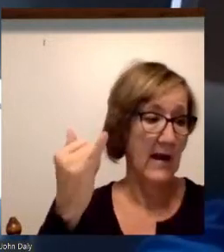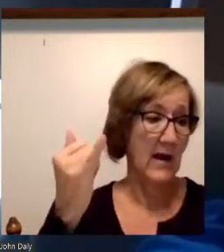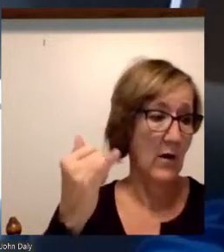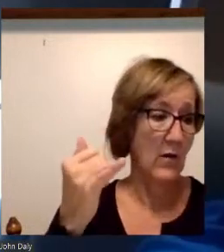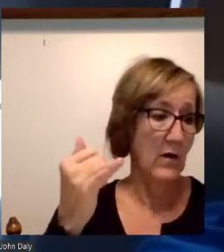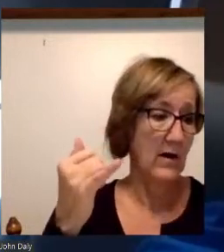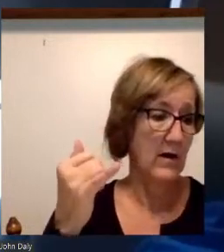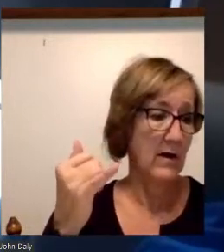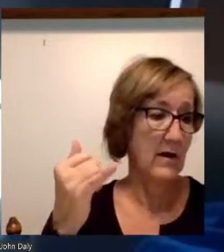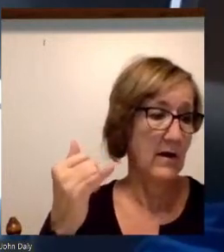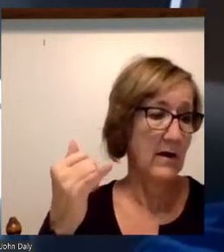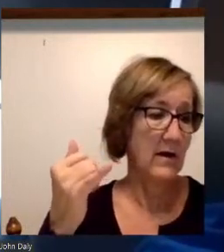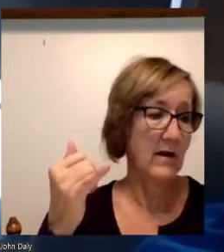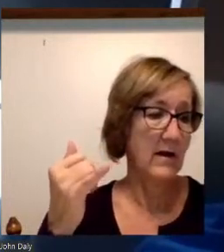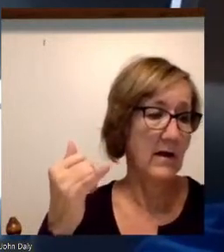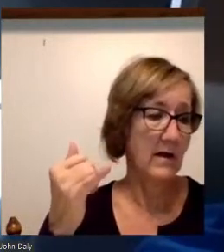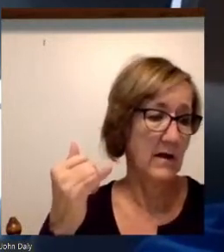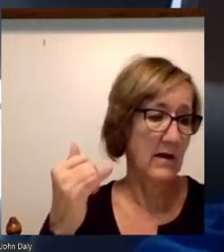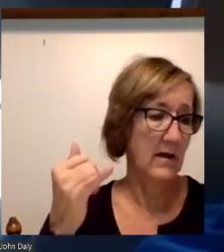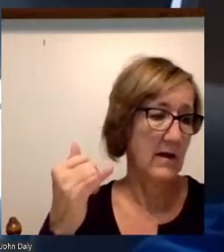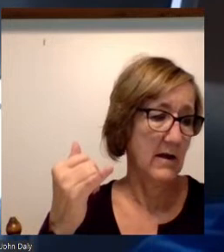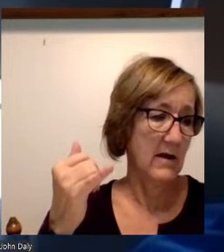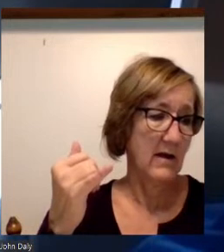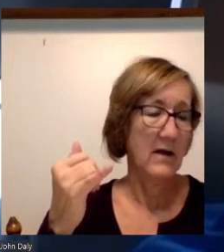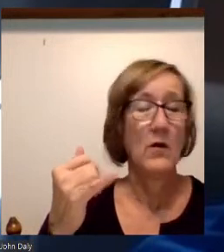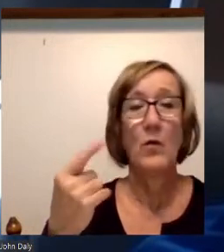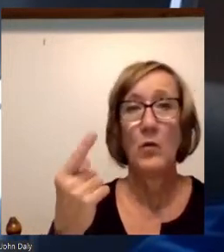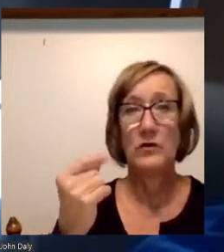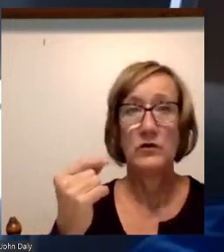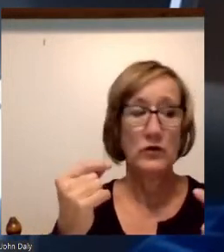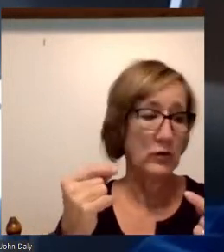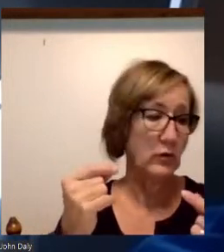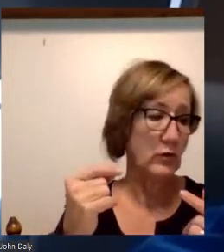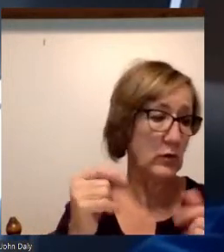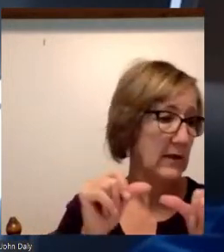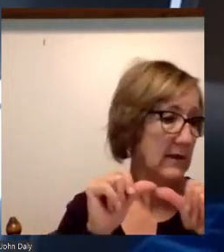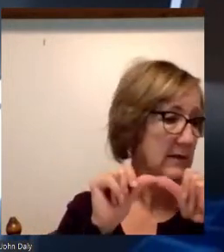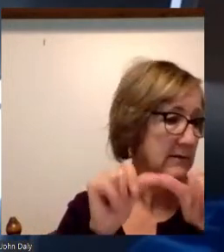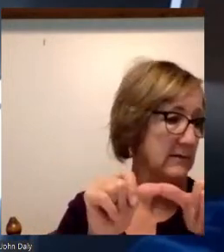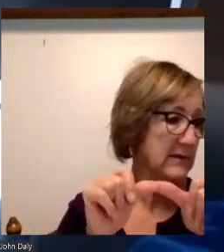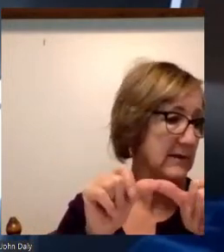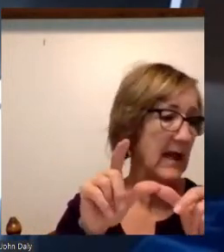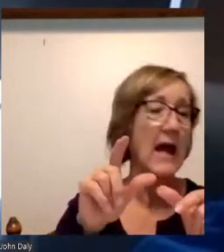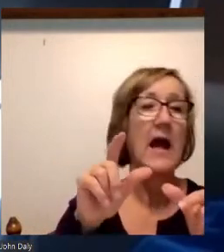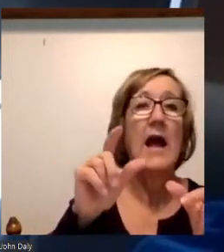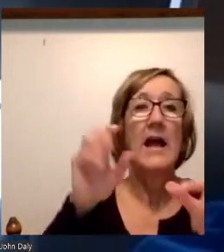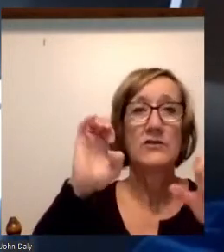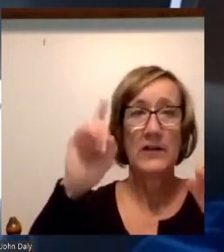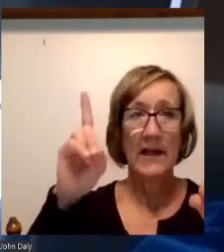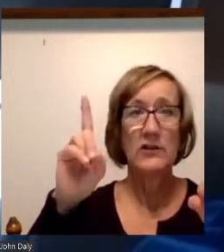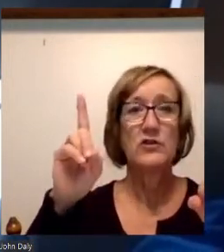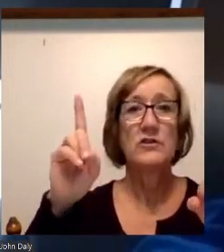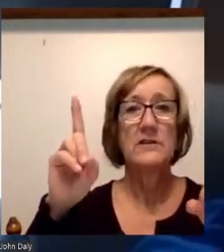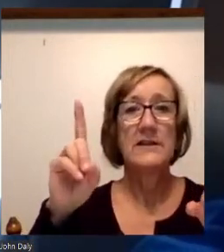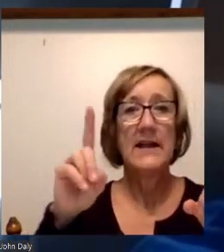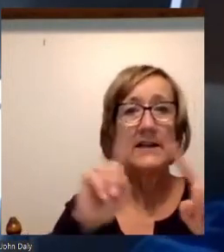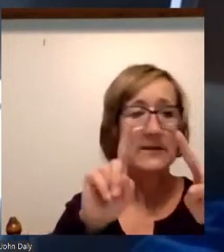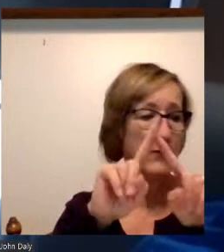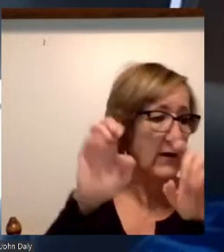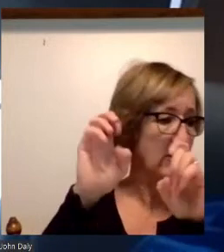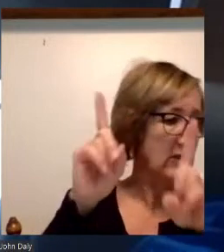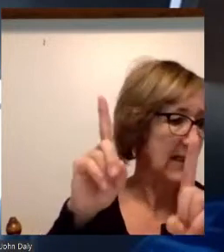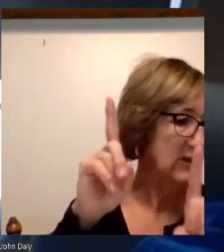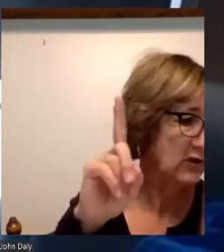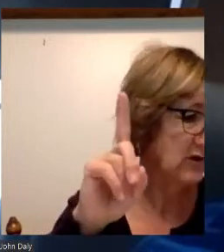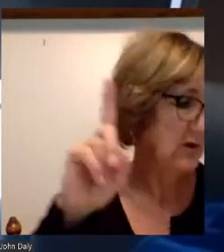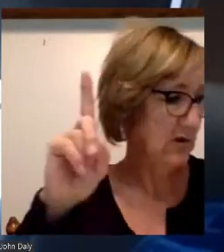of where we're going to proceed with regards to education, and its education's alignments with